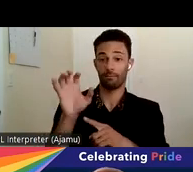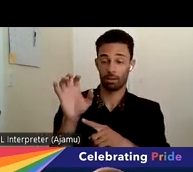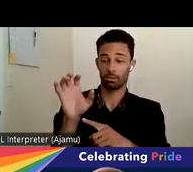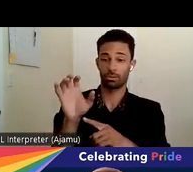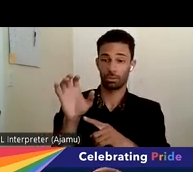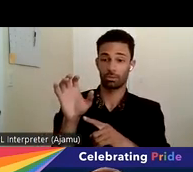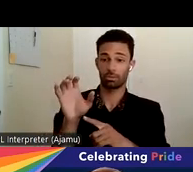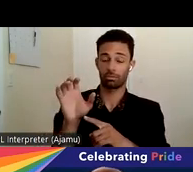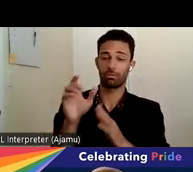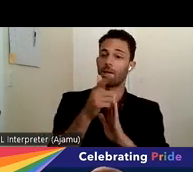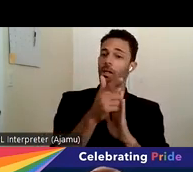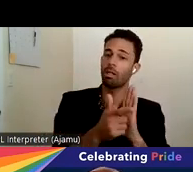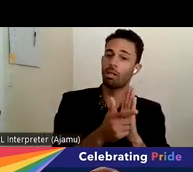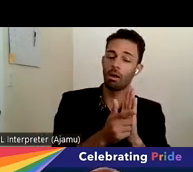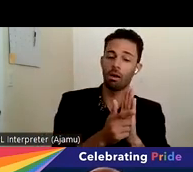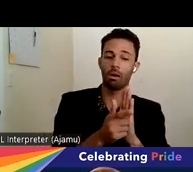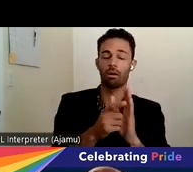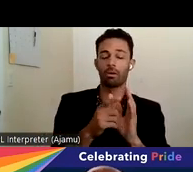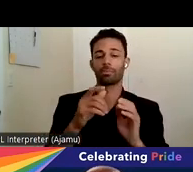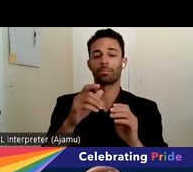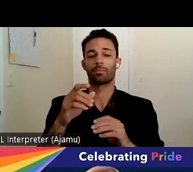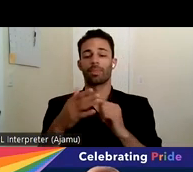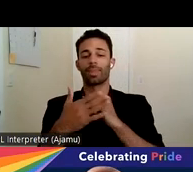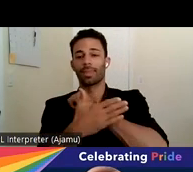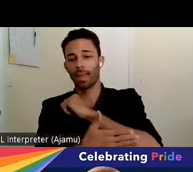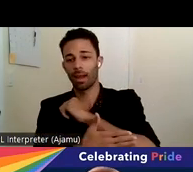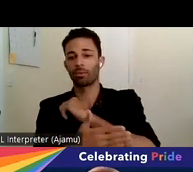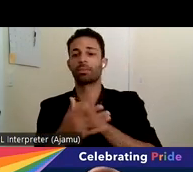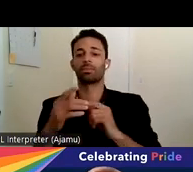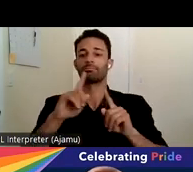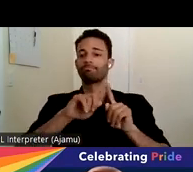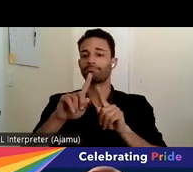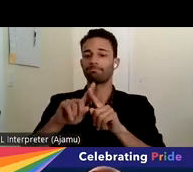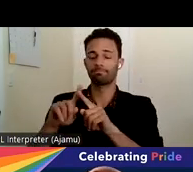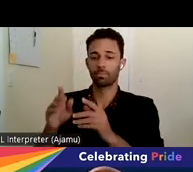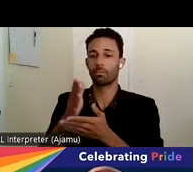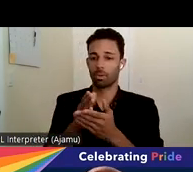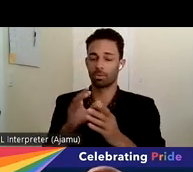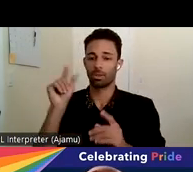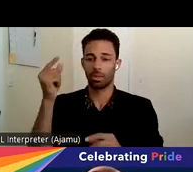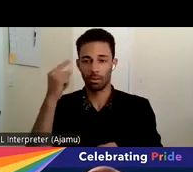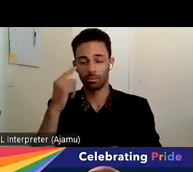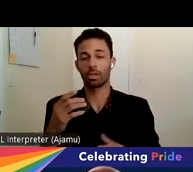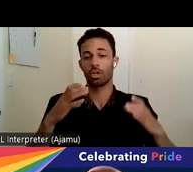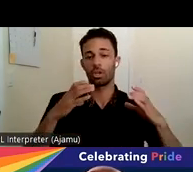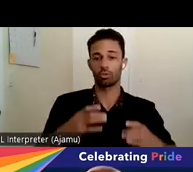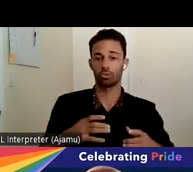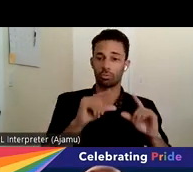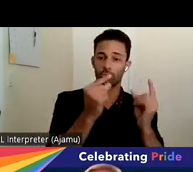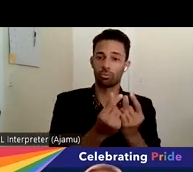law enforcement, county officials at all levels of government, consumer groups, nonprofits,-profits